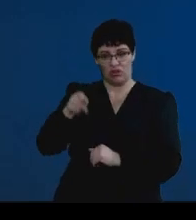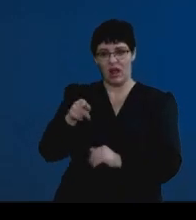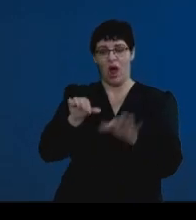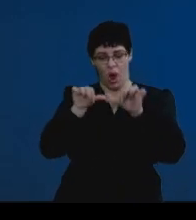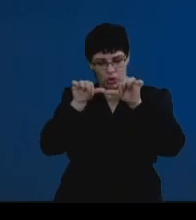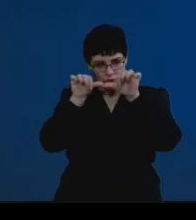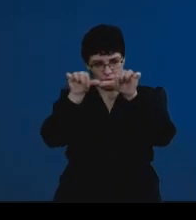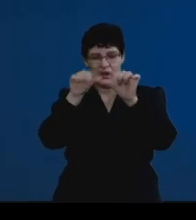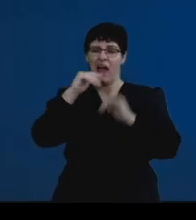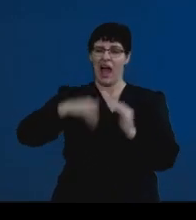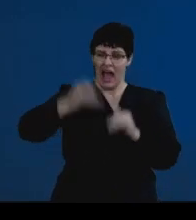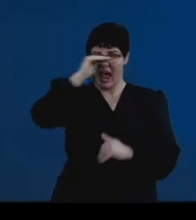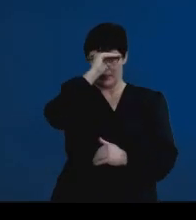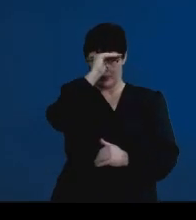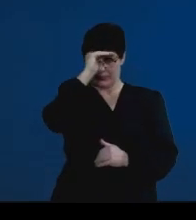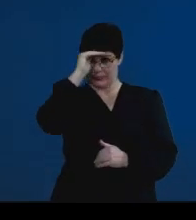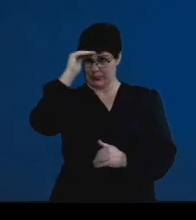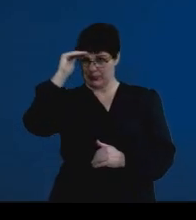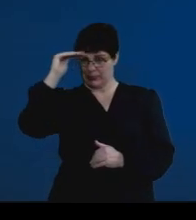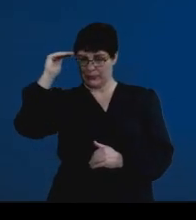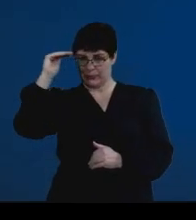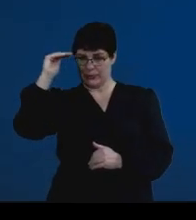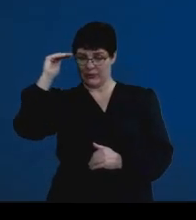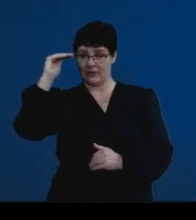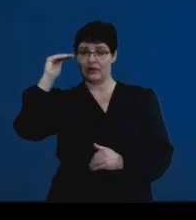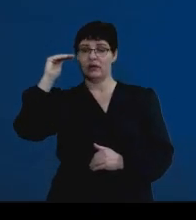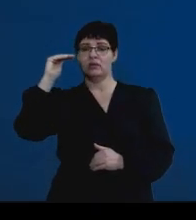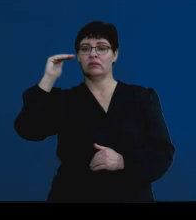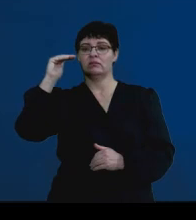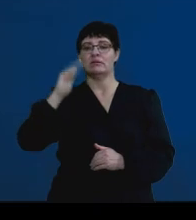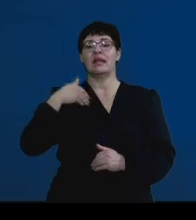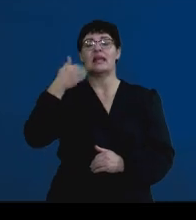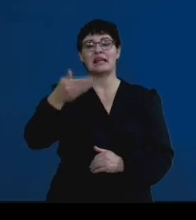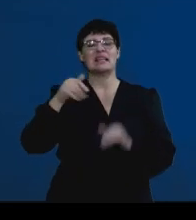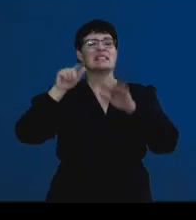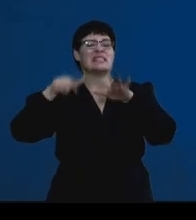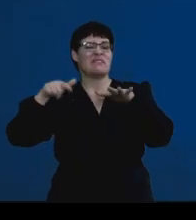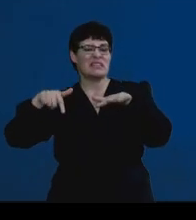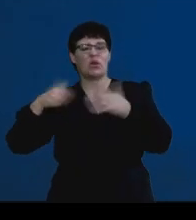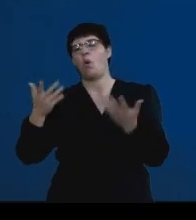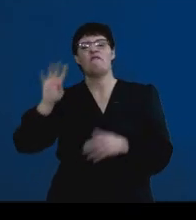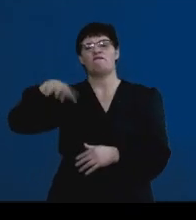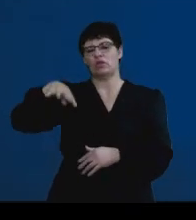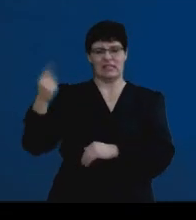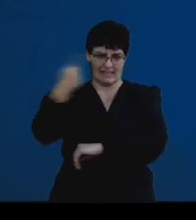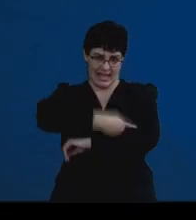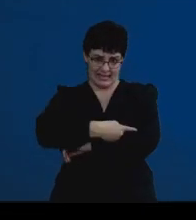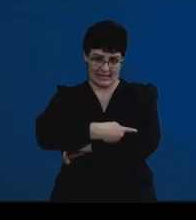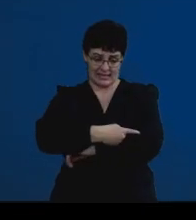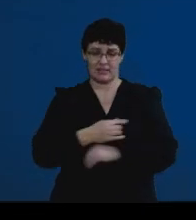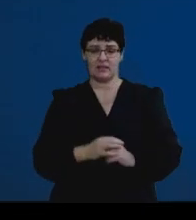remain high for the duration of the next 17 or 14 odd days. And this is when